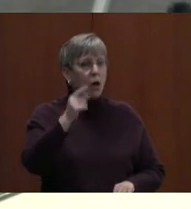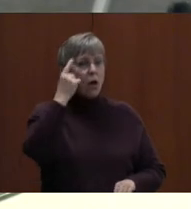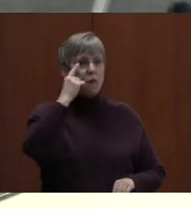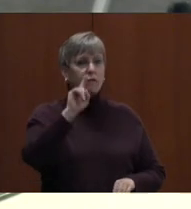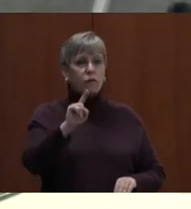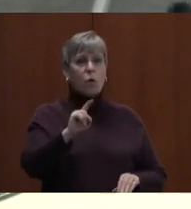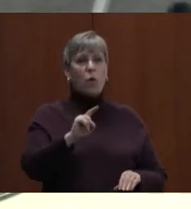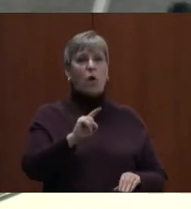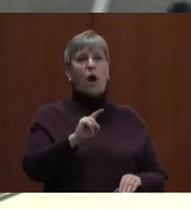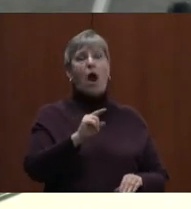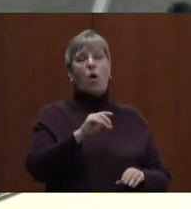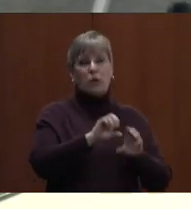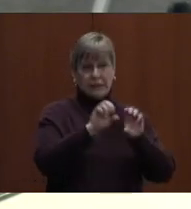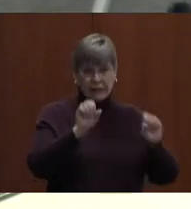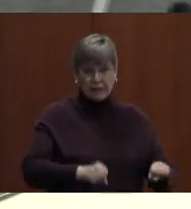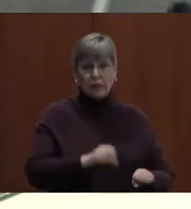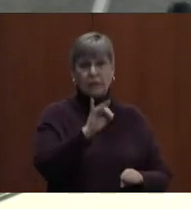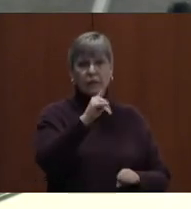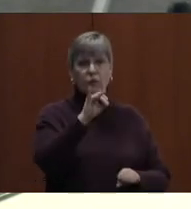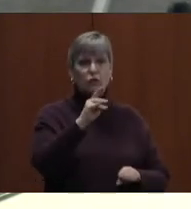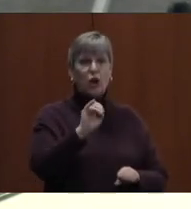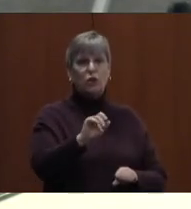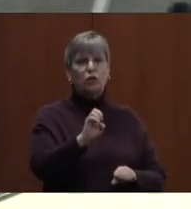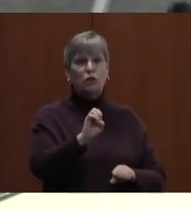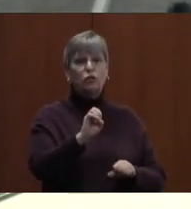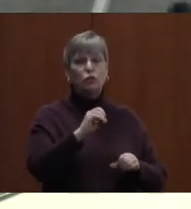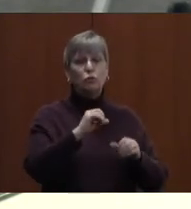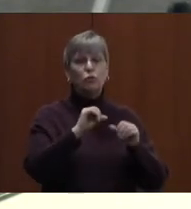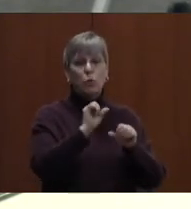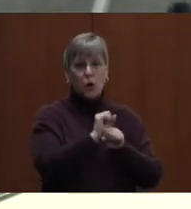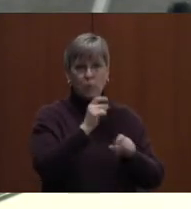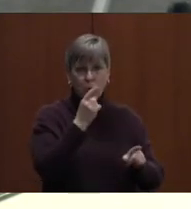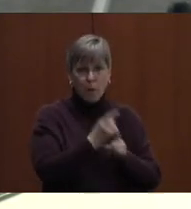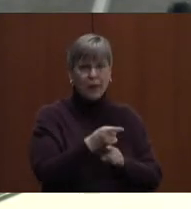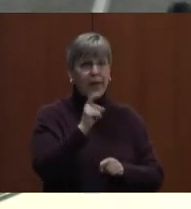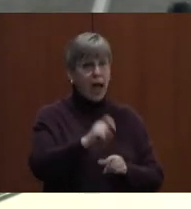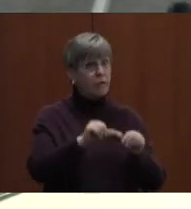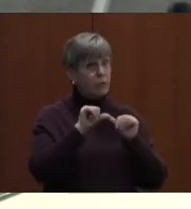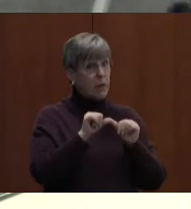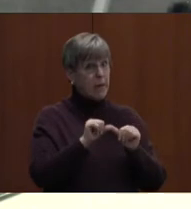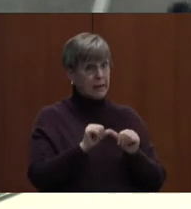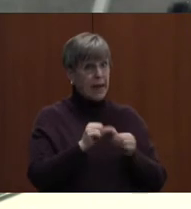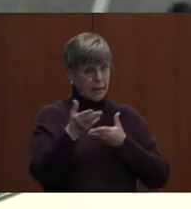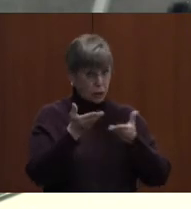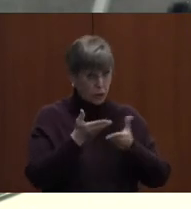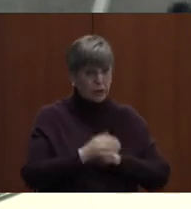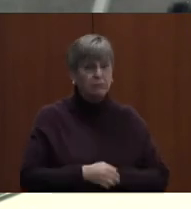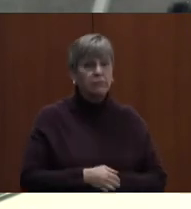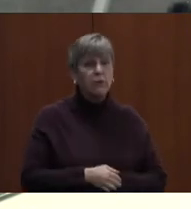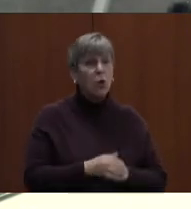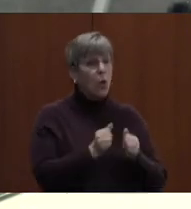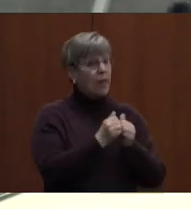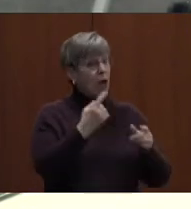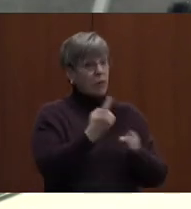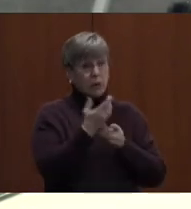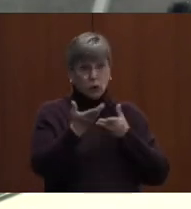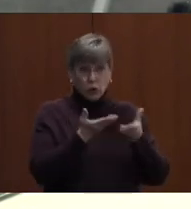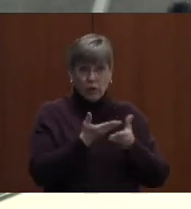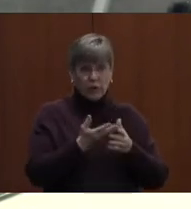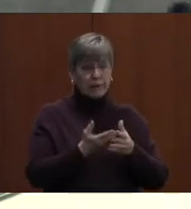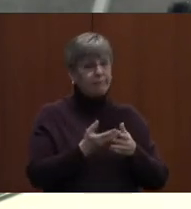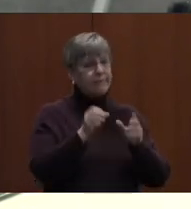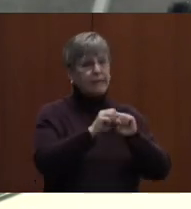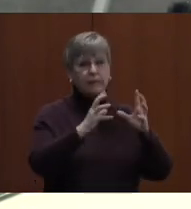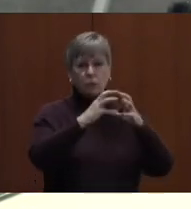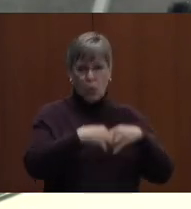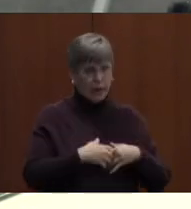for essential systems and infrastructure to continue working properly, they need to be maintained. Without regular maintenance, systems will break